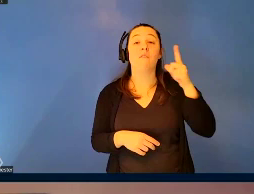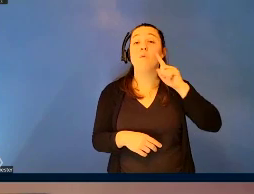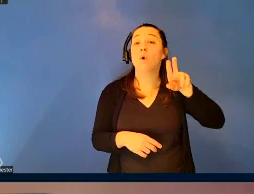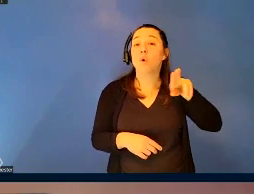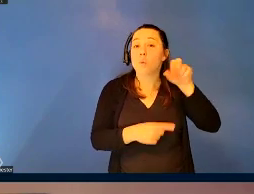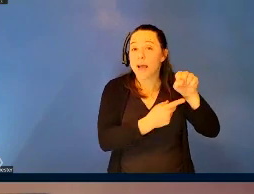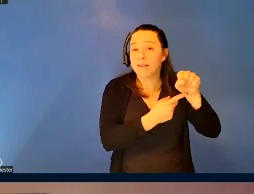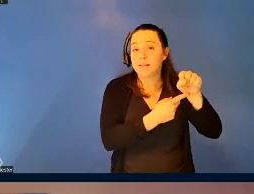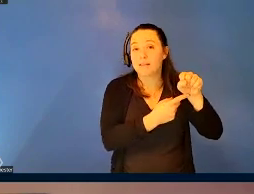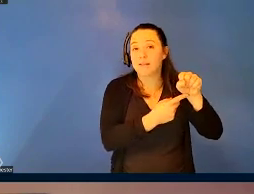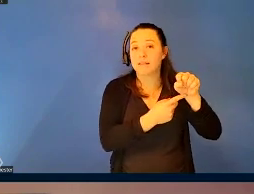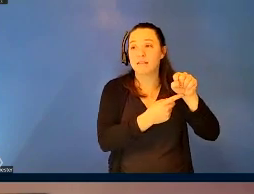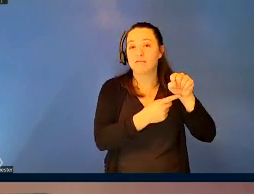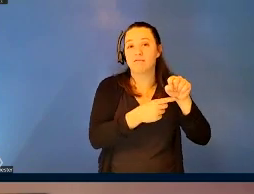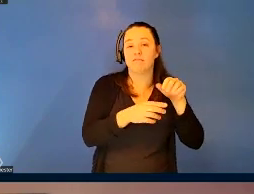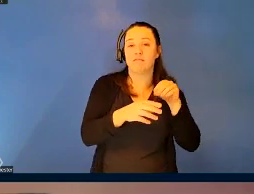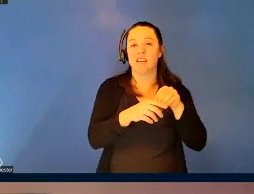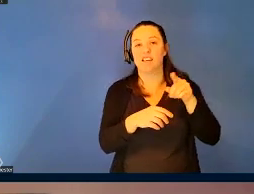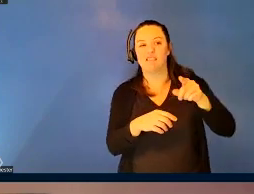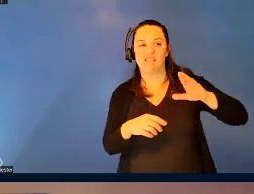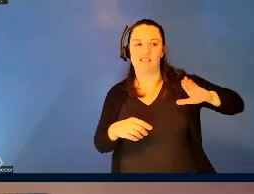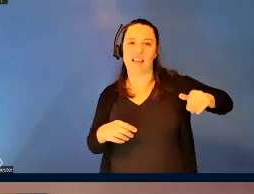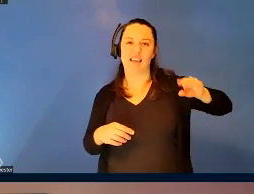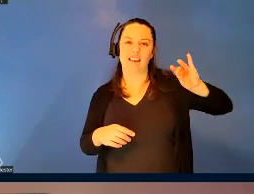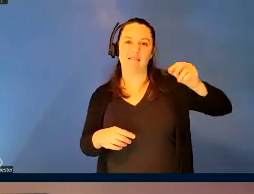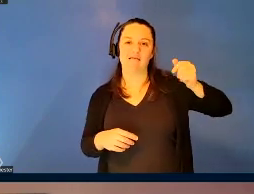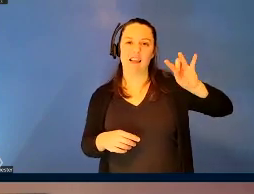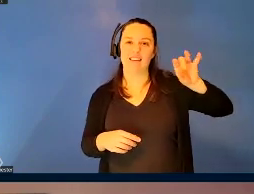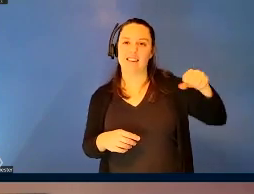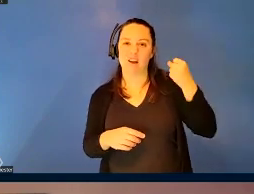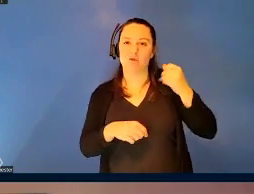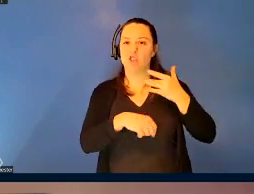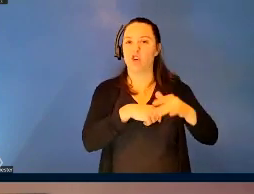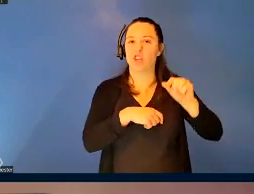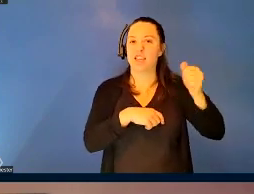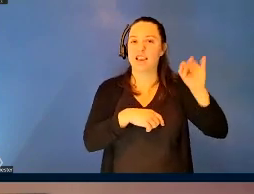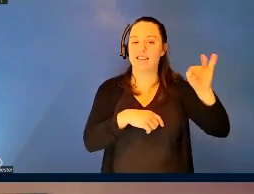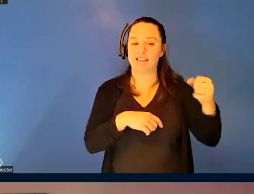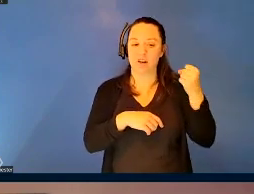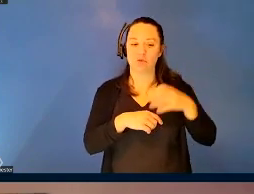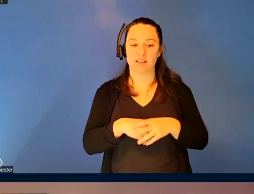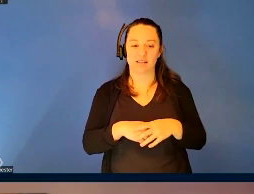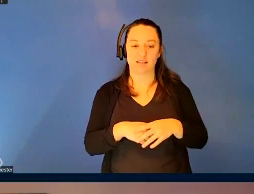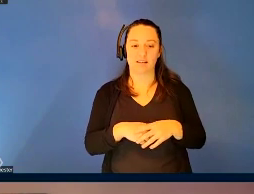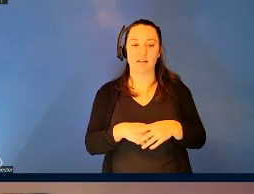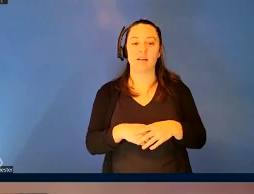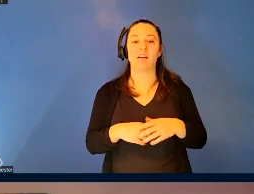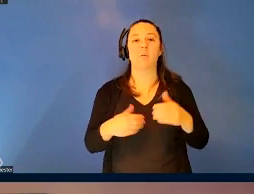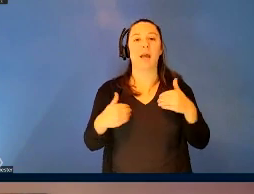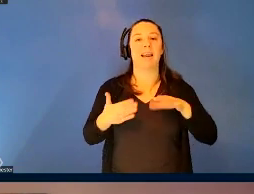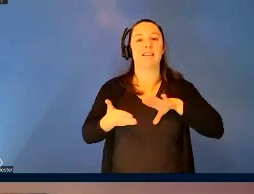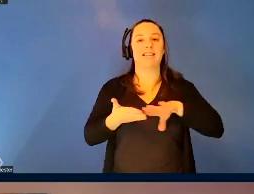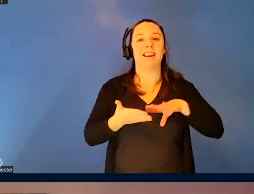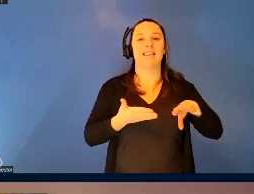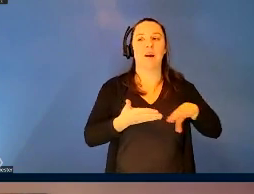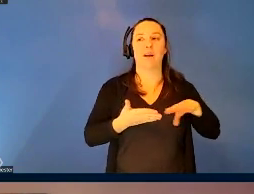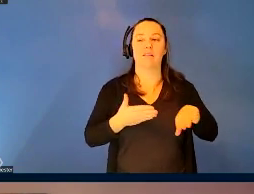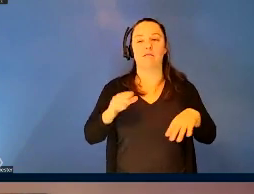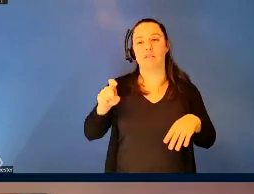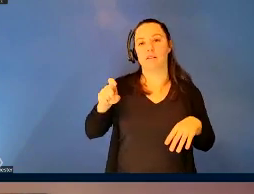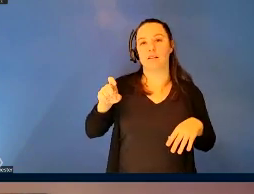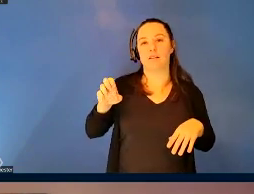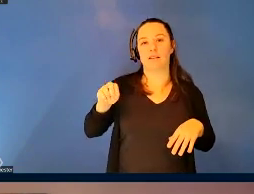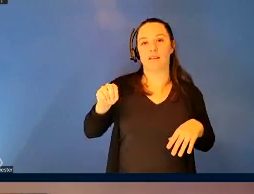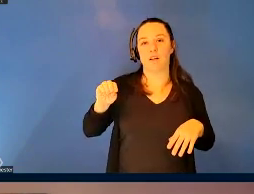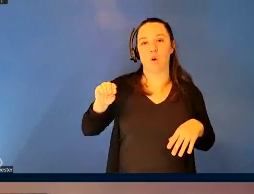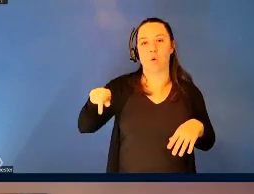in the latter 1800s, in the early 1900s, there was sanitary xenophobia that included, as the speaker mentioned,